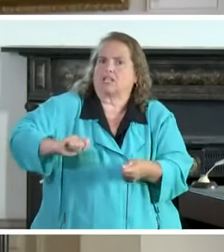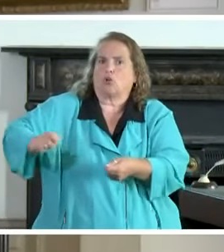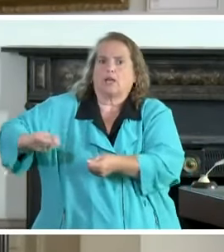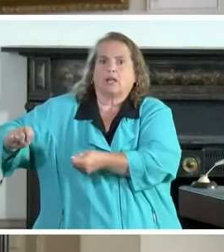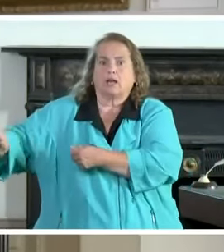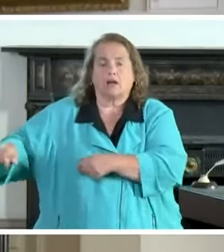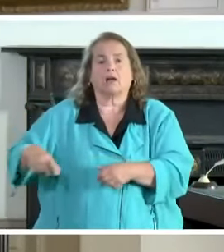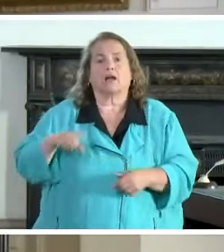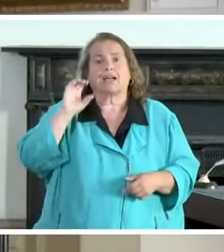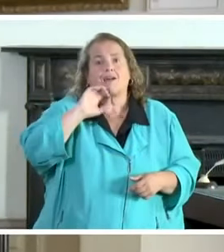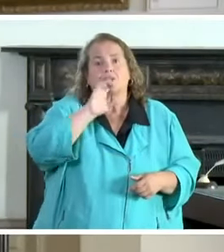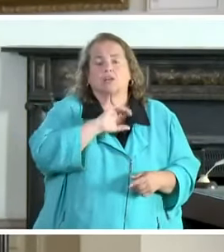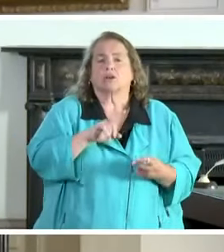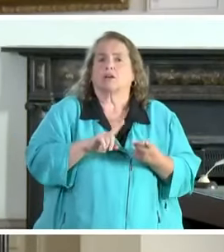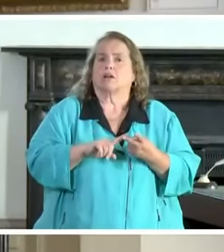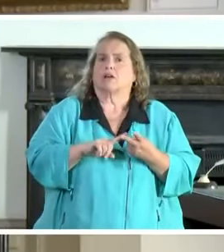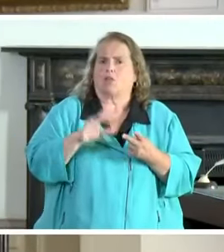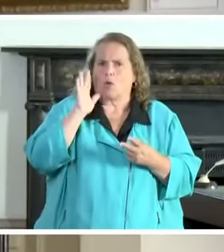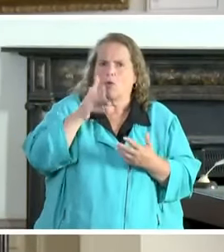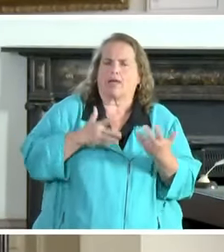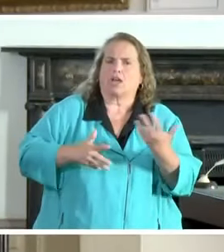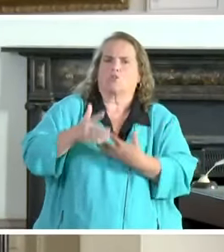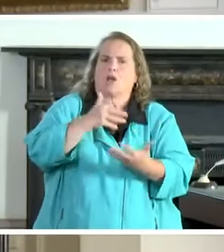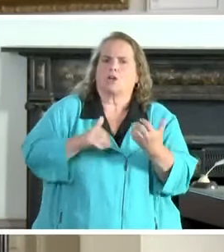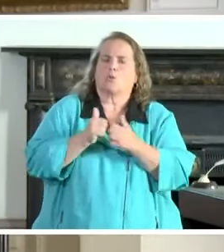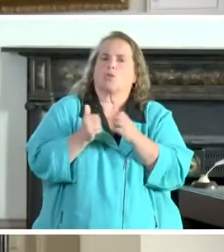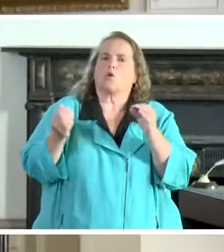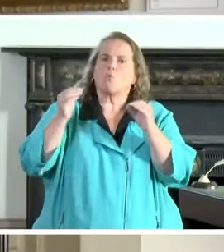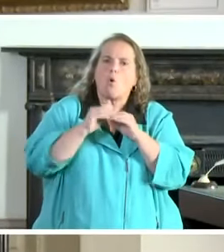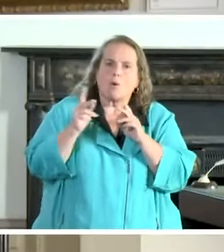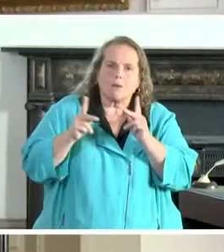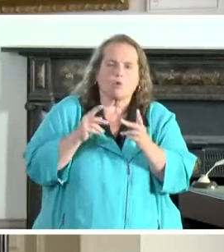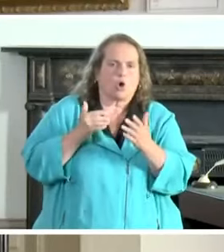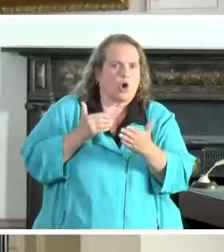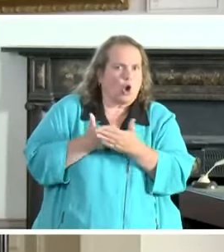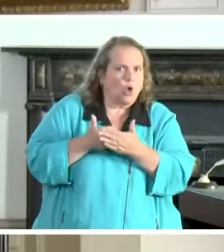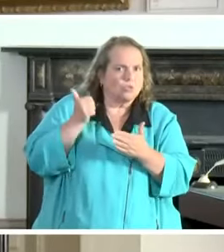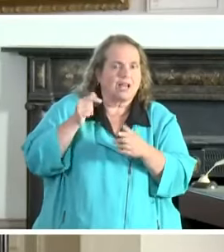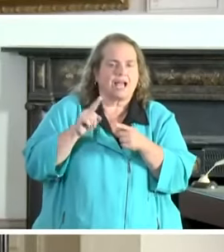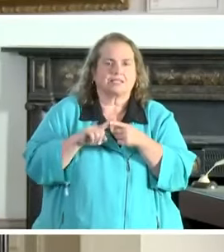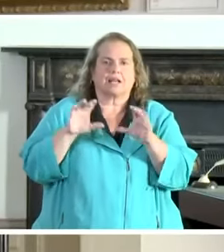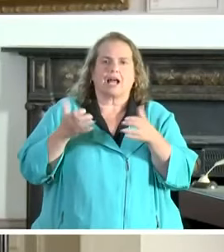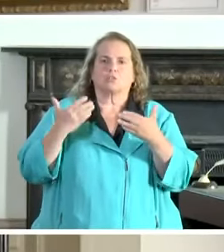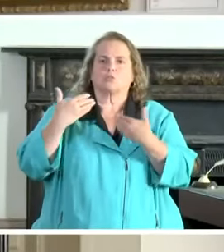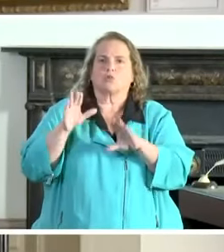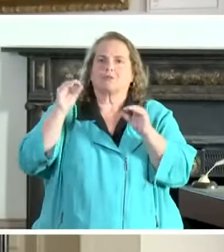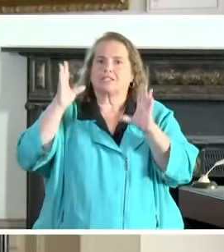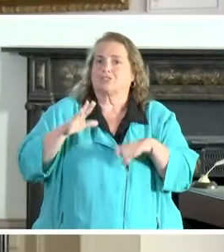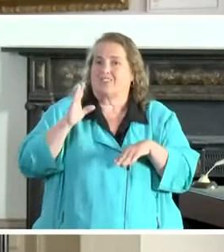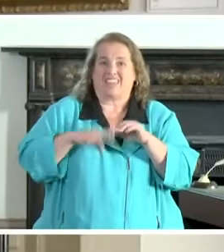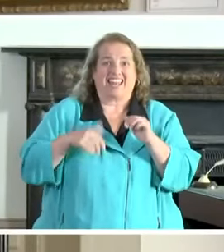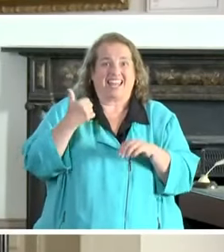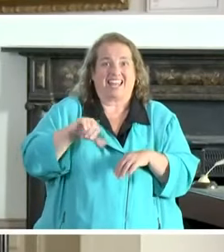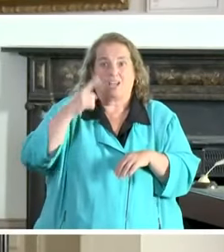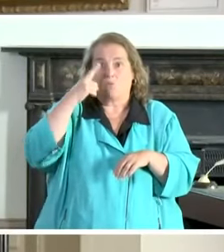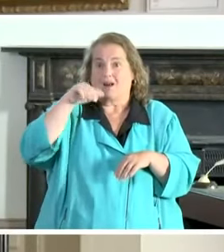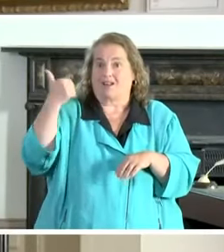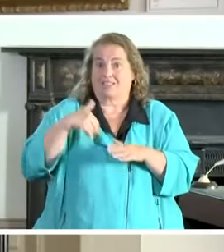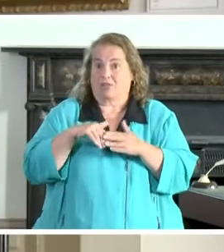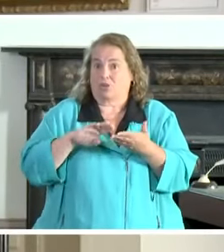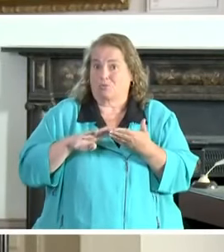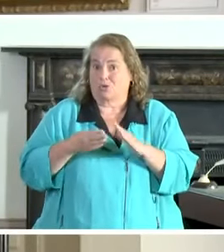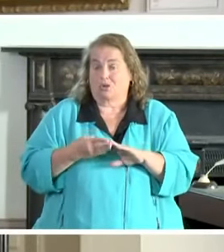every day and will interact with more people more closely as classroom teachers than probably anyone else in the community